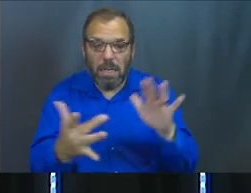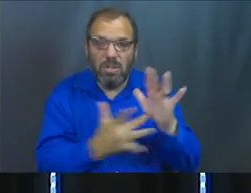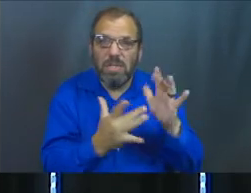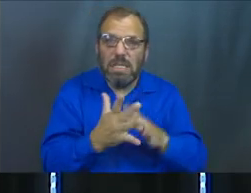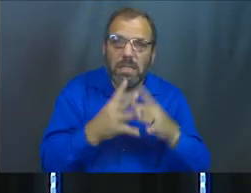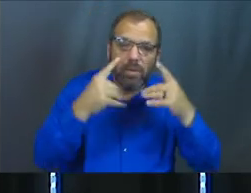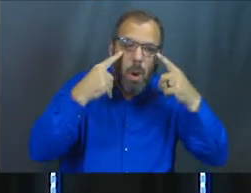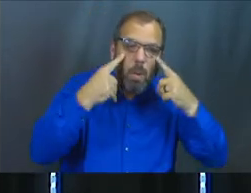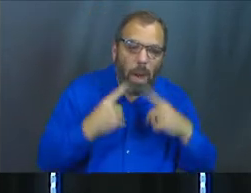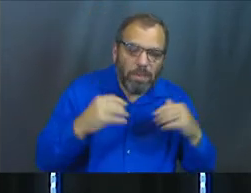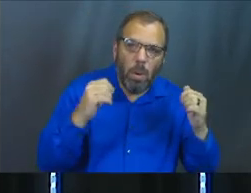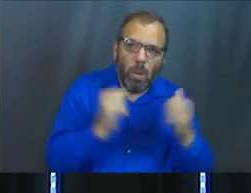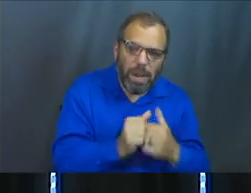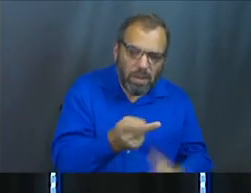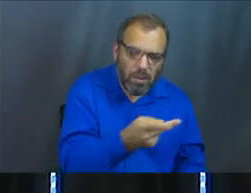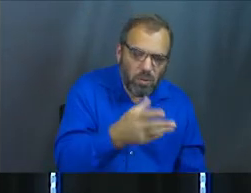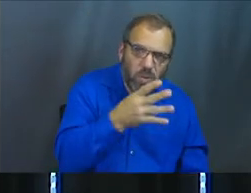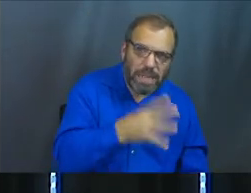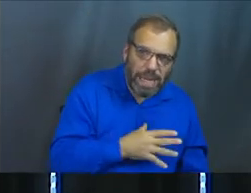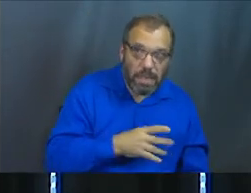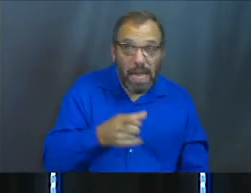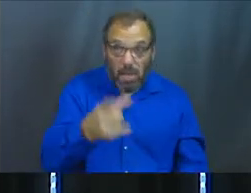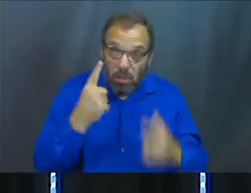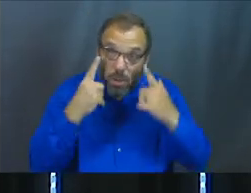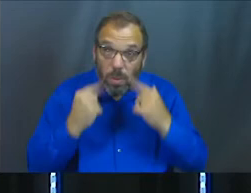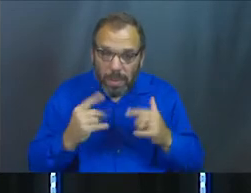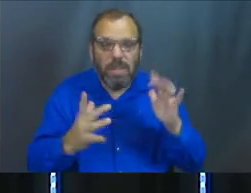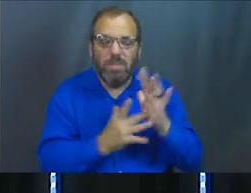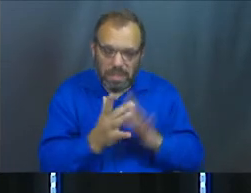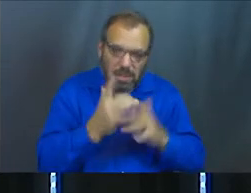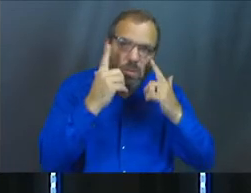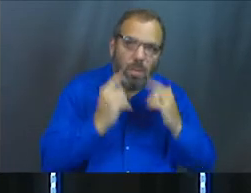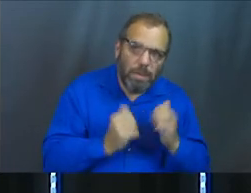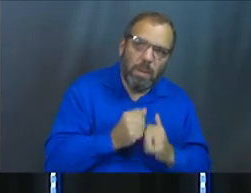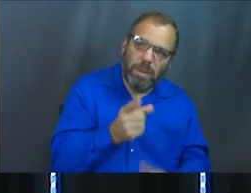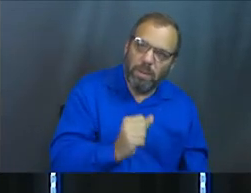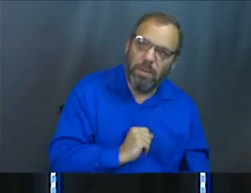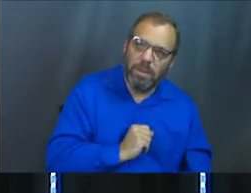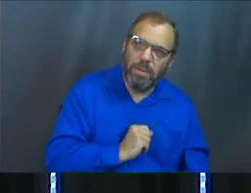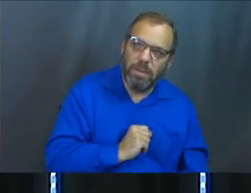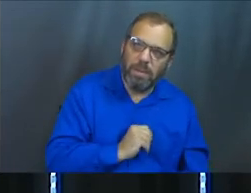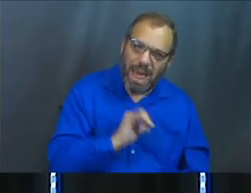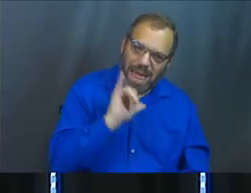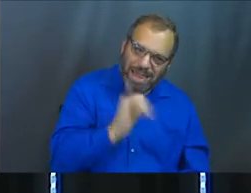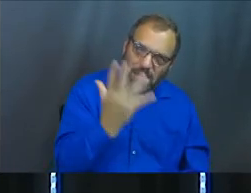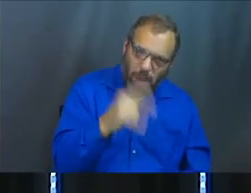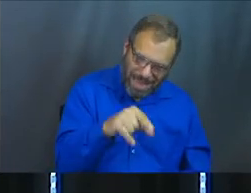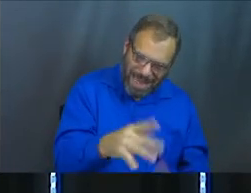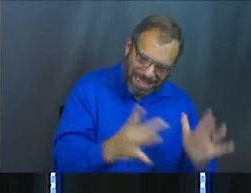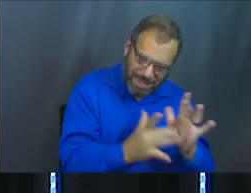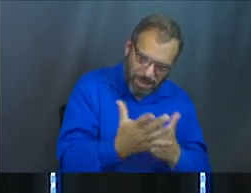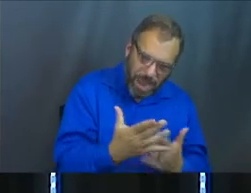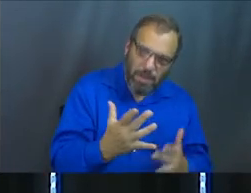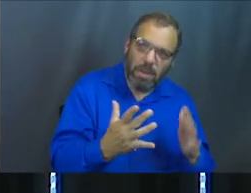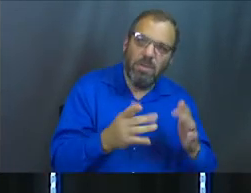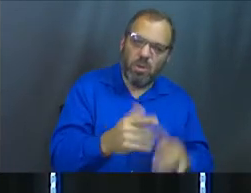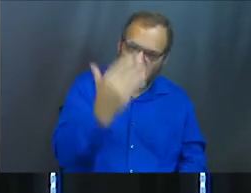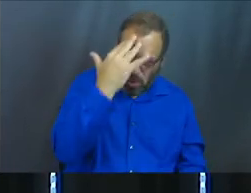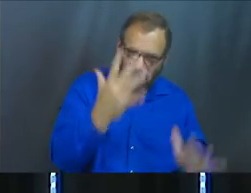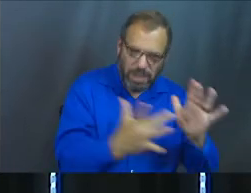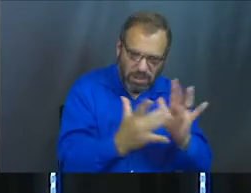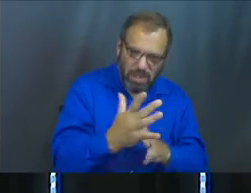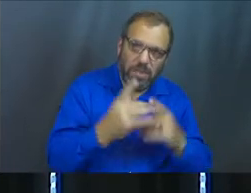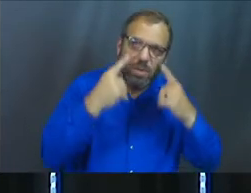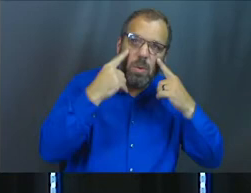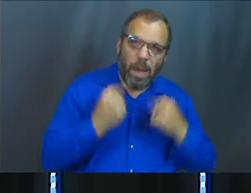with them. If you are weeping, Jesus is weeping with you. That's the reason that's in the Bible. So you would know